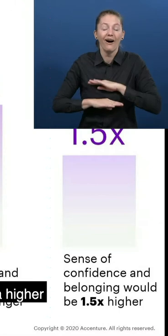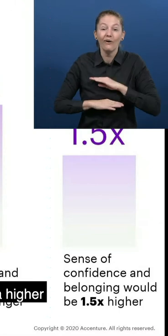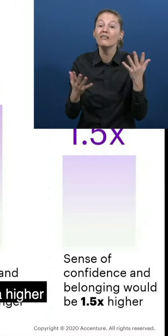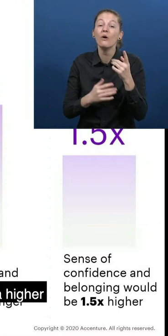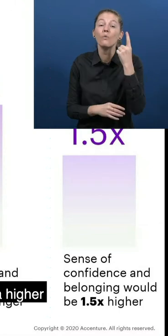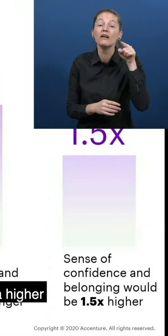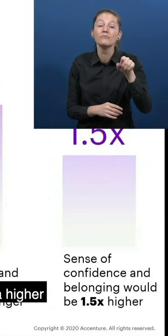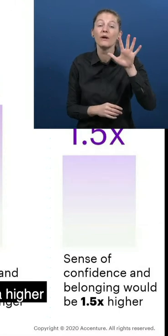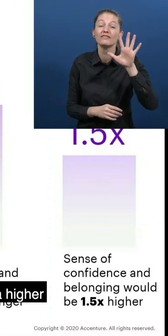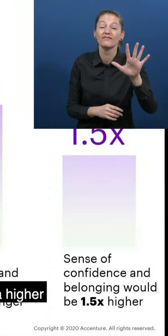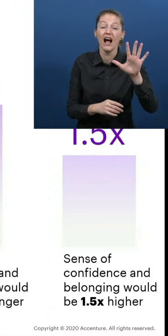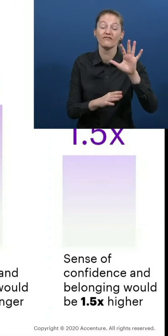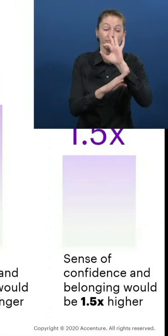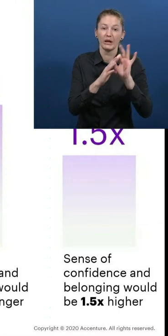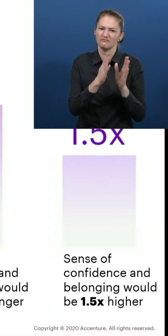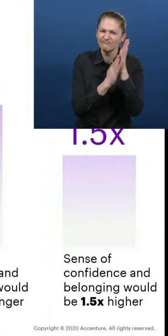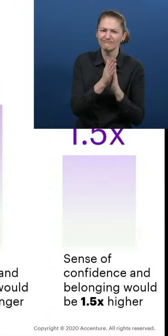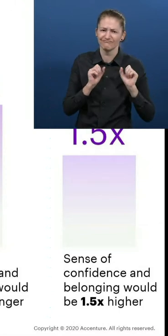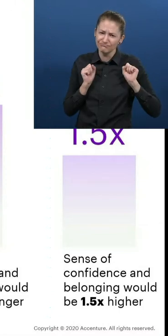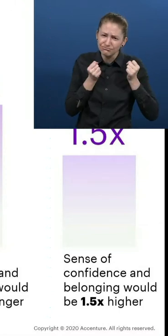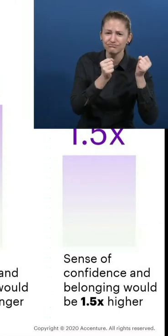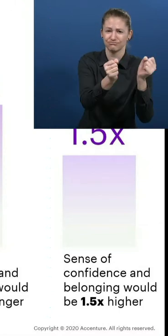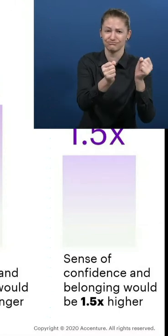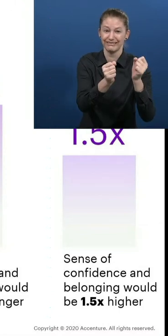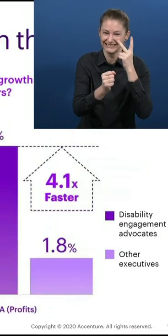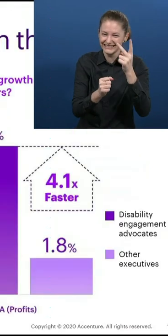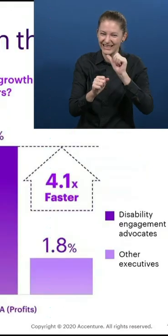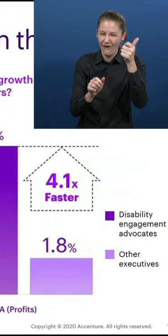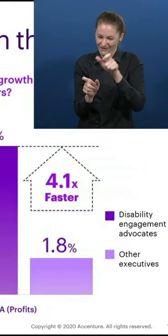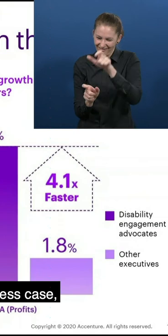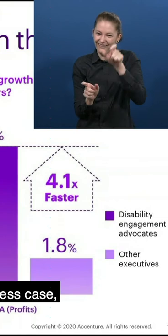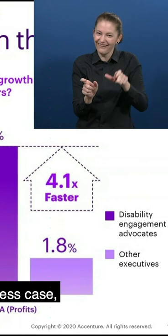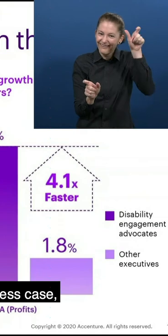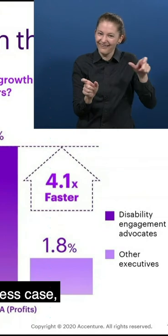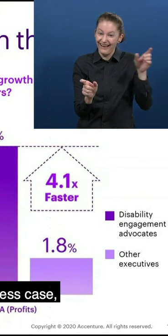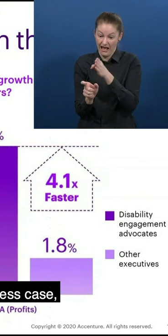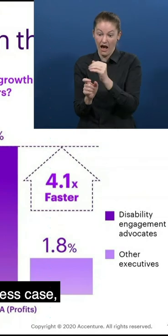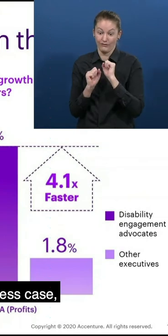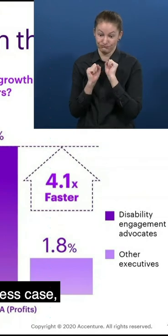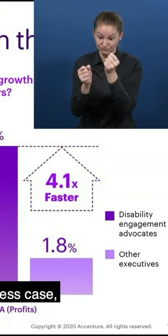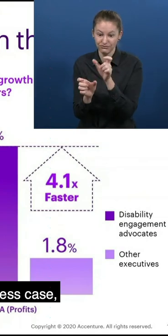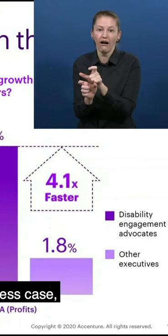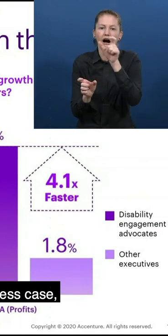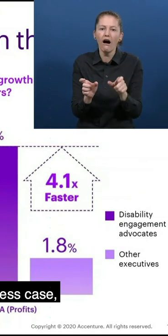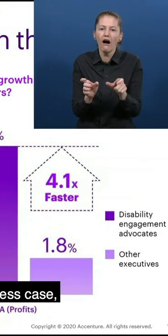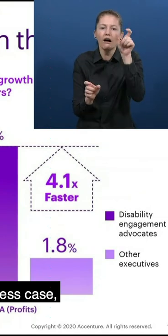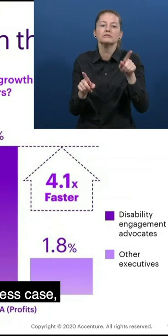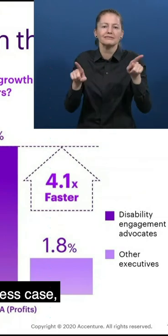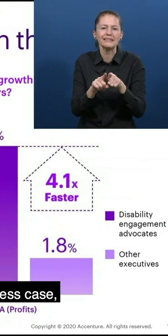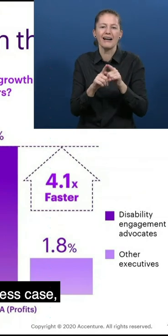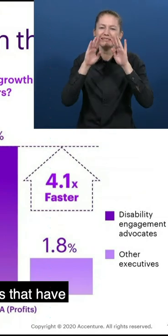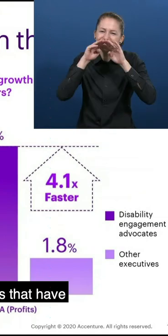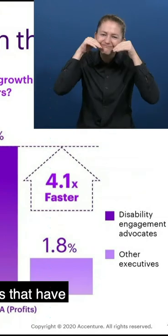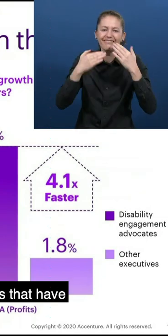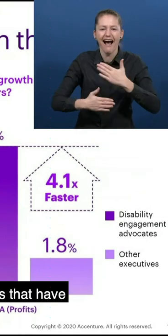and aspirations and a higher sense of confidence and belonging. And in terms of the commercial benefits, the